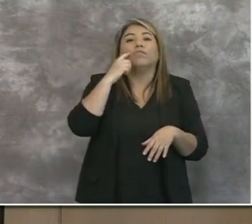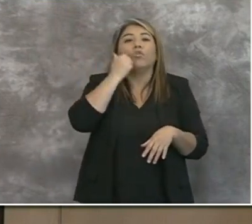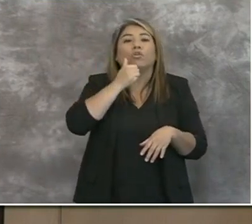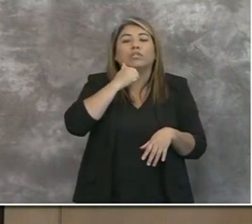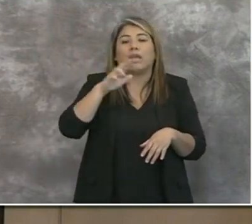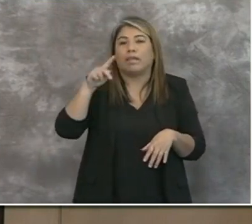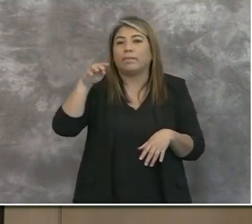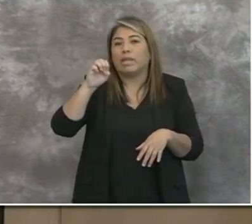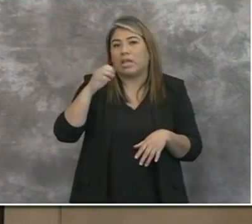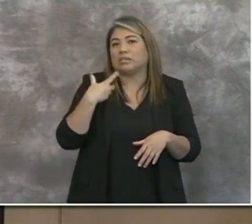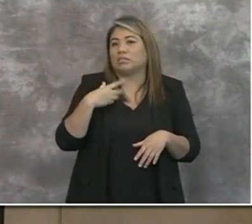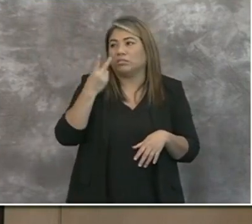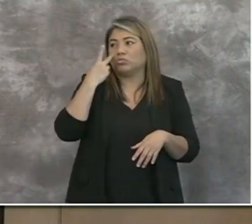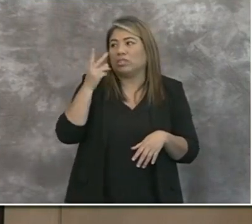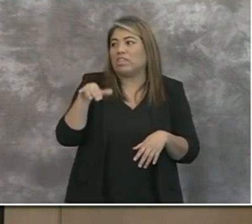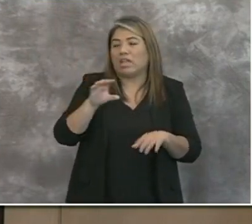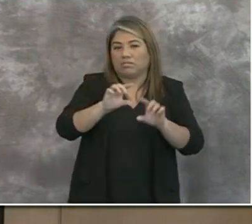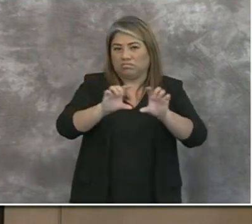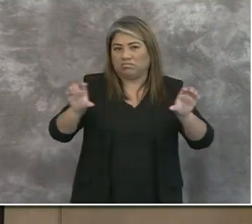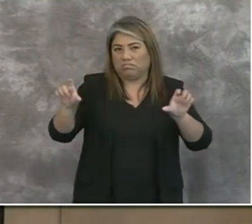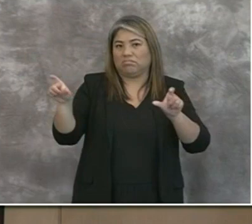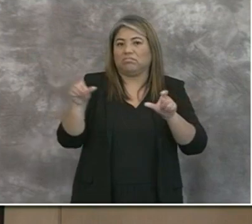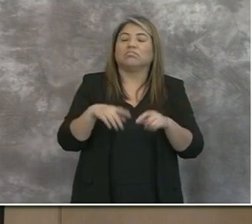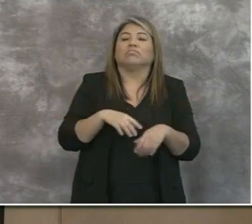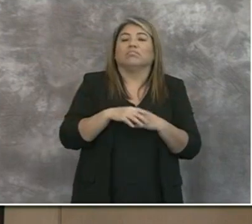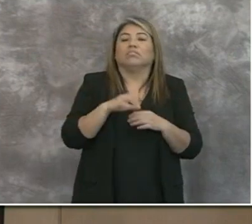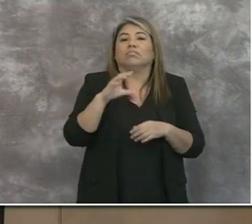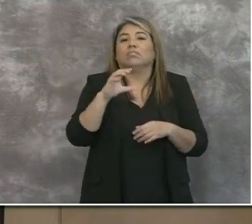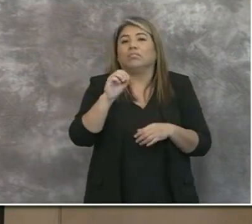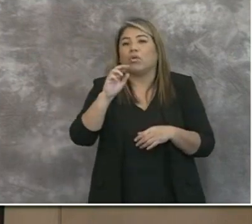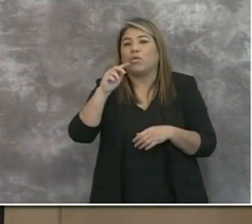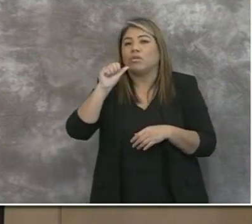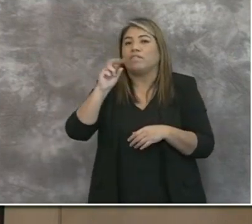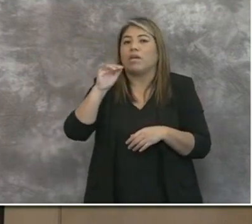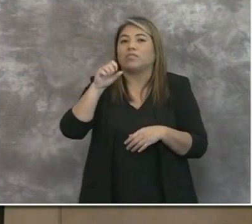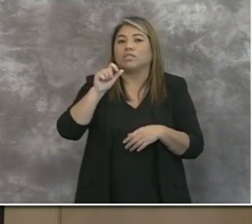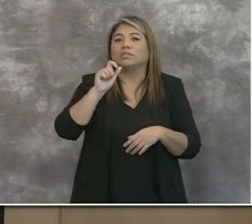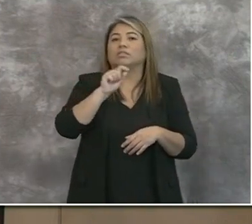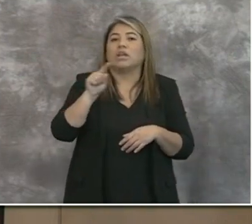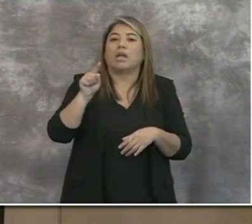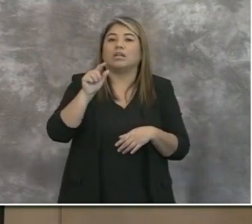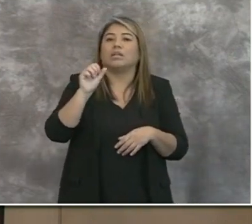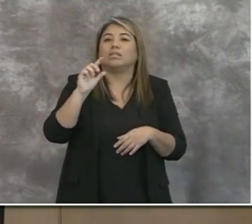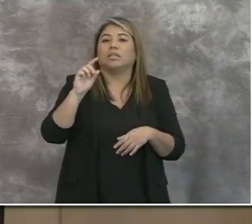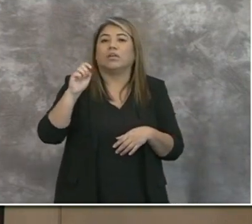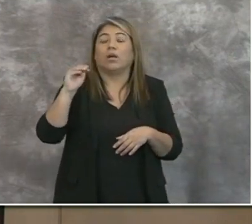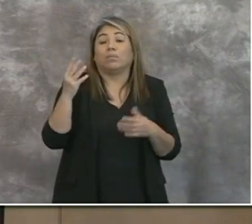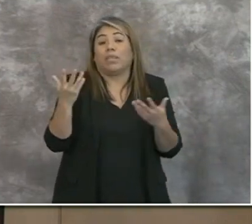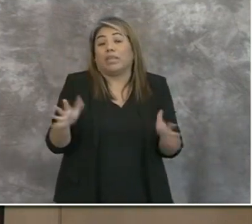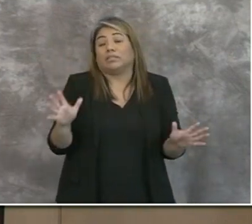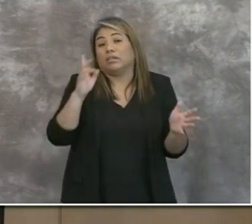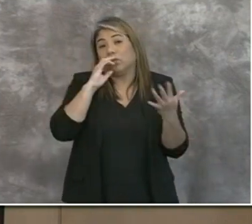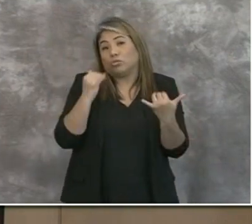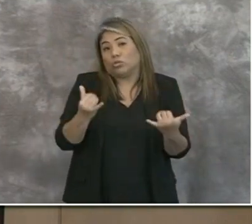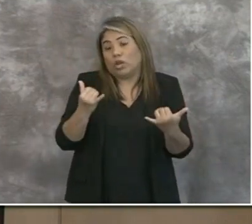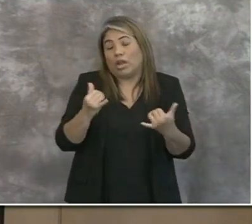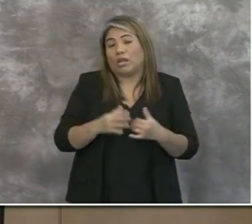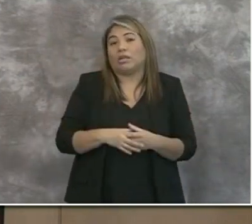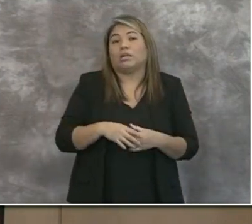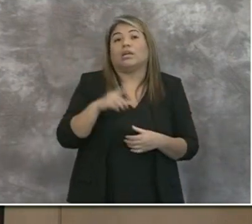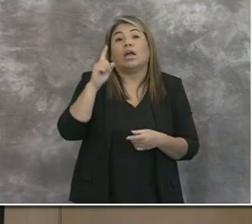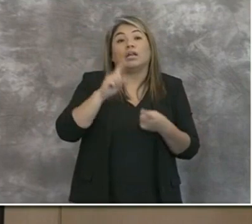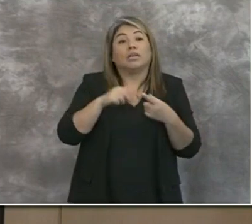and that website is coronavirus-sd.com. Well, that's it for today. Until